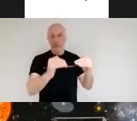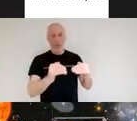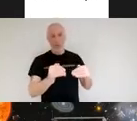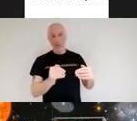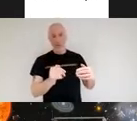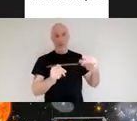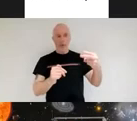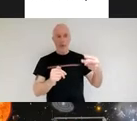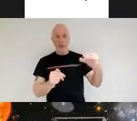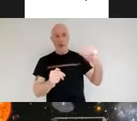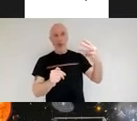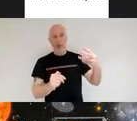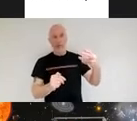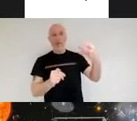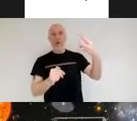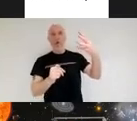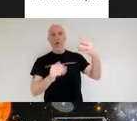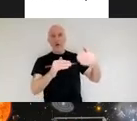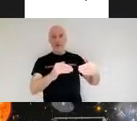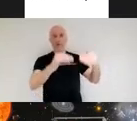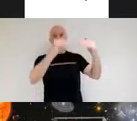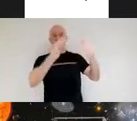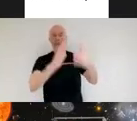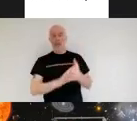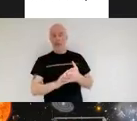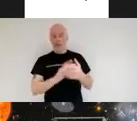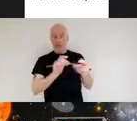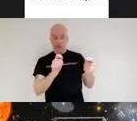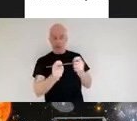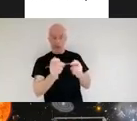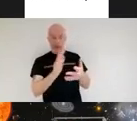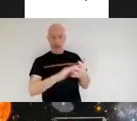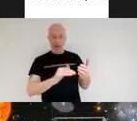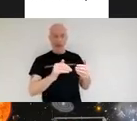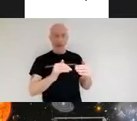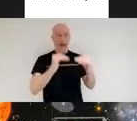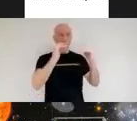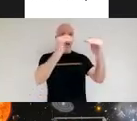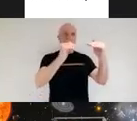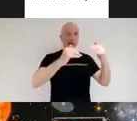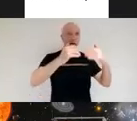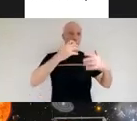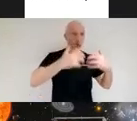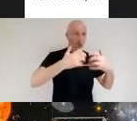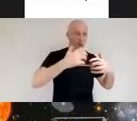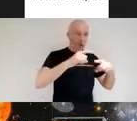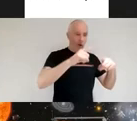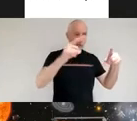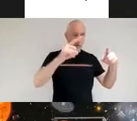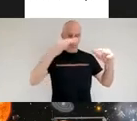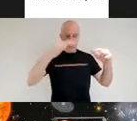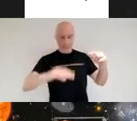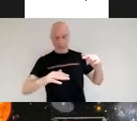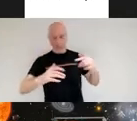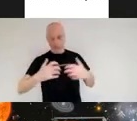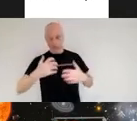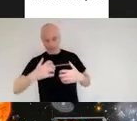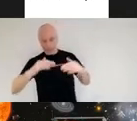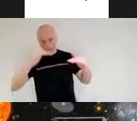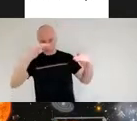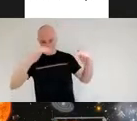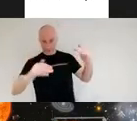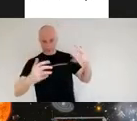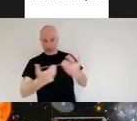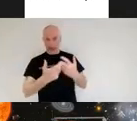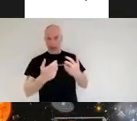and as they de-excite as they transition from a higher energy level to a lower one the way they do that is by emitting a little